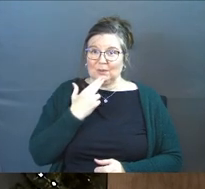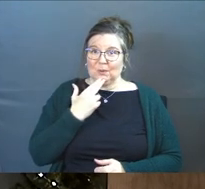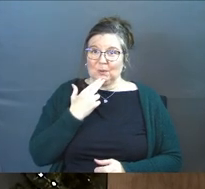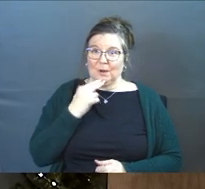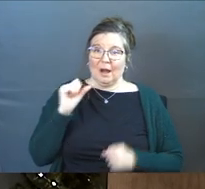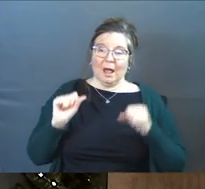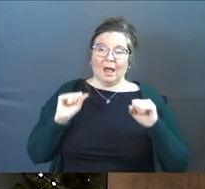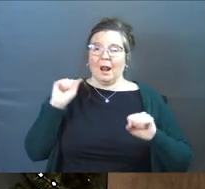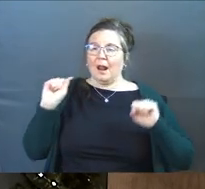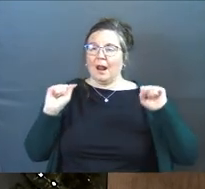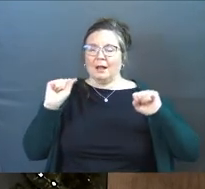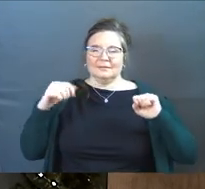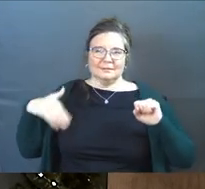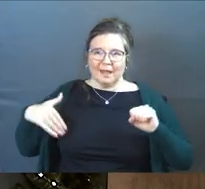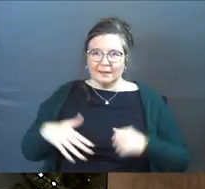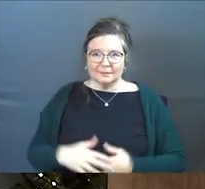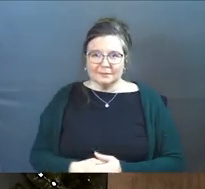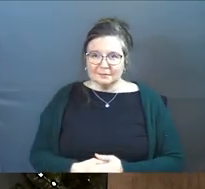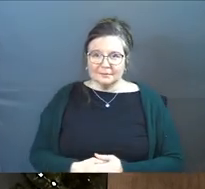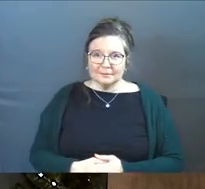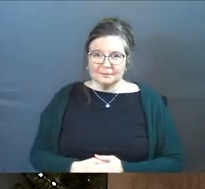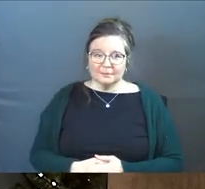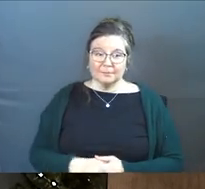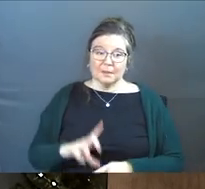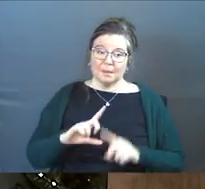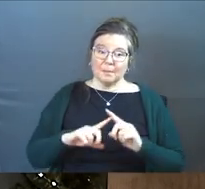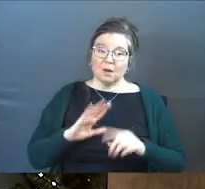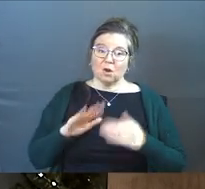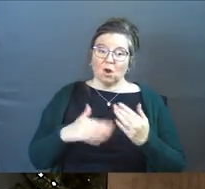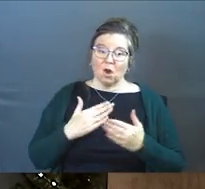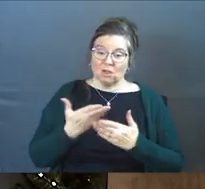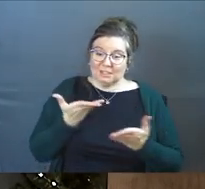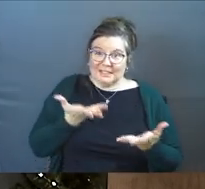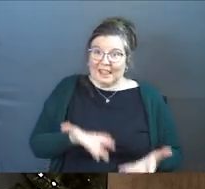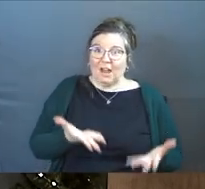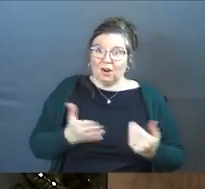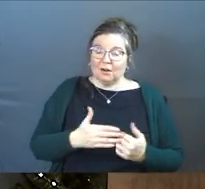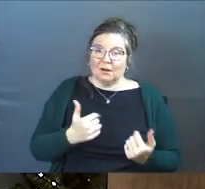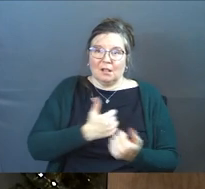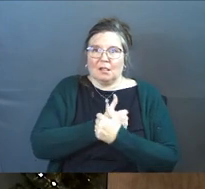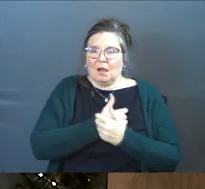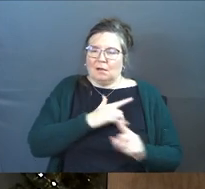cooing or any of that stuff yet. But it was all just there.